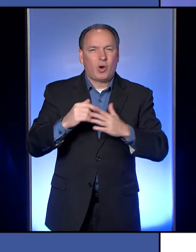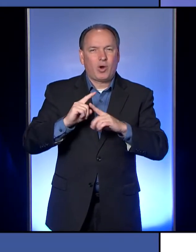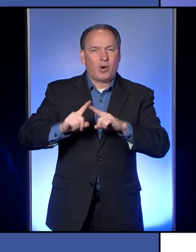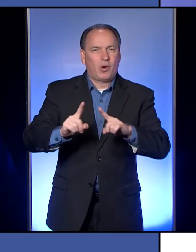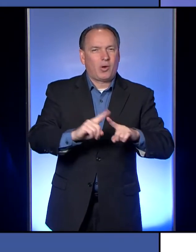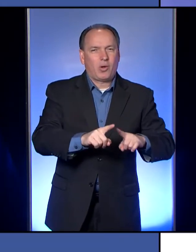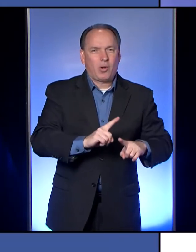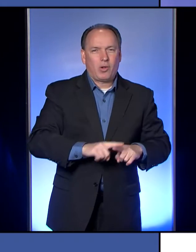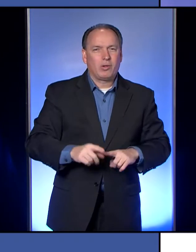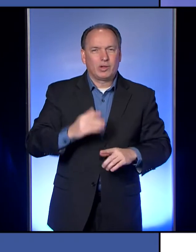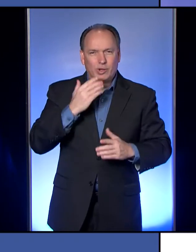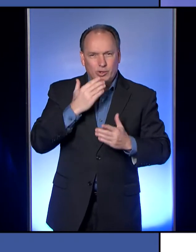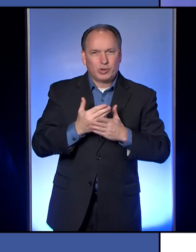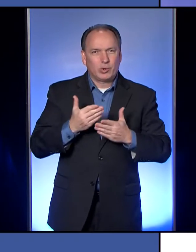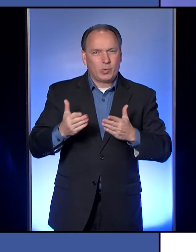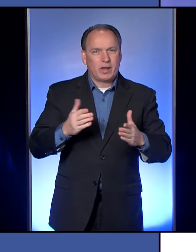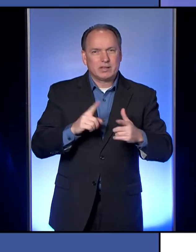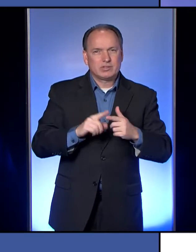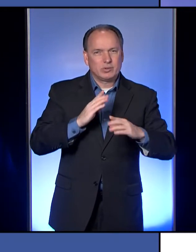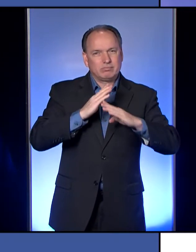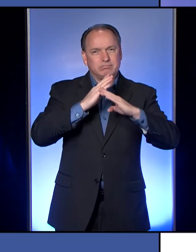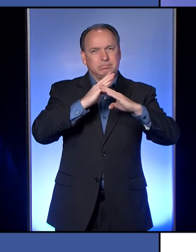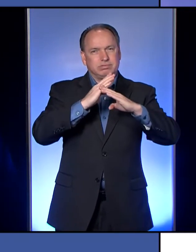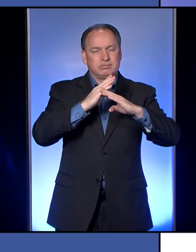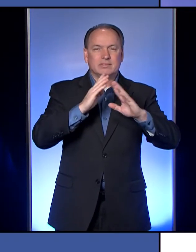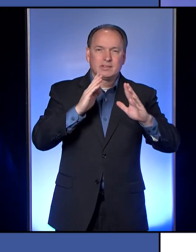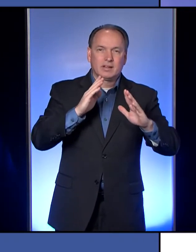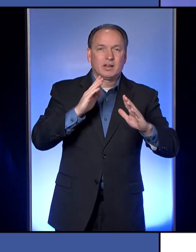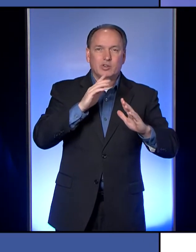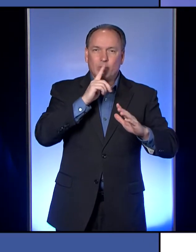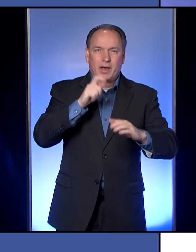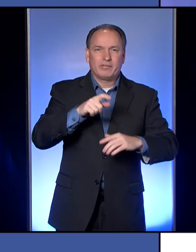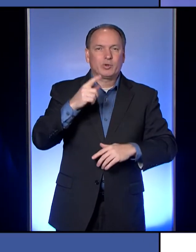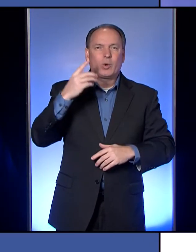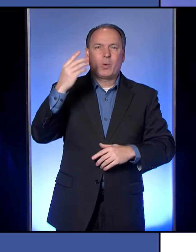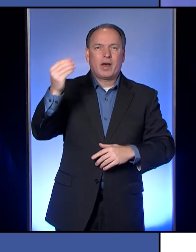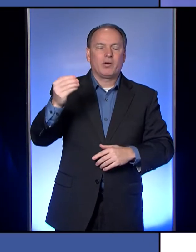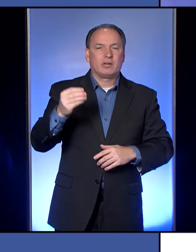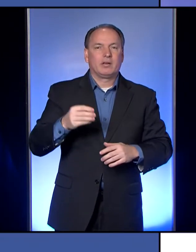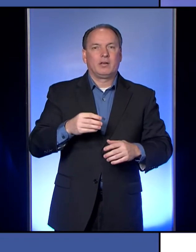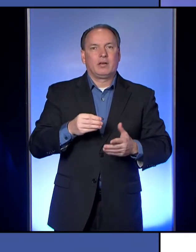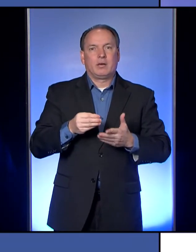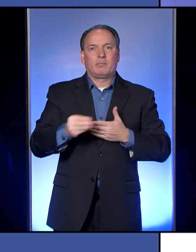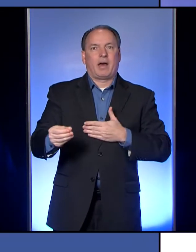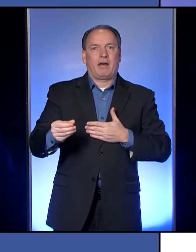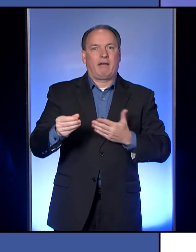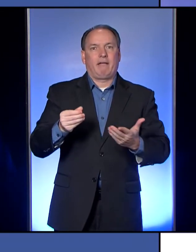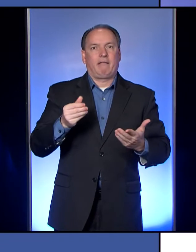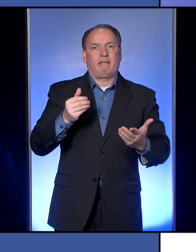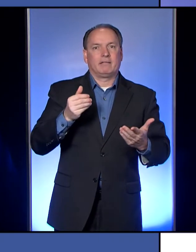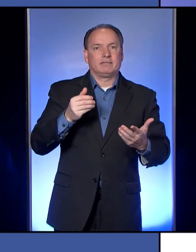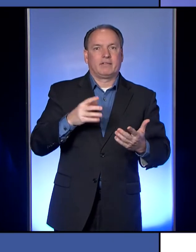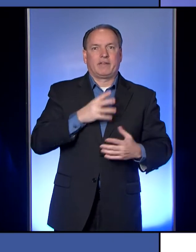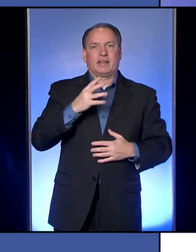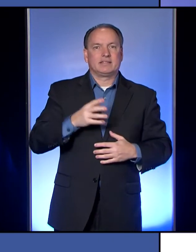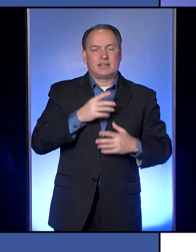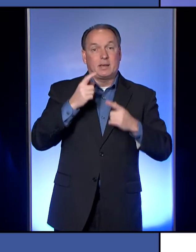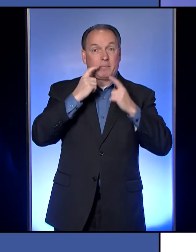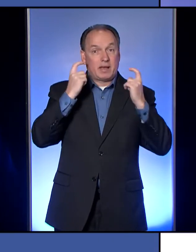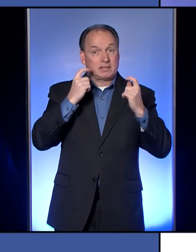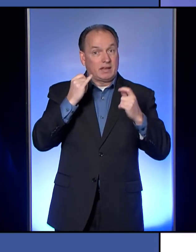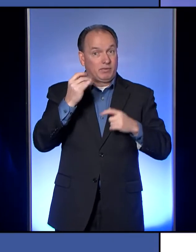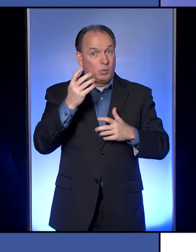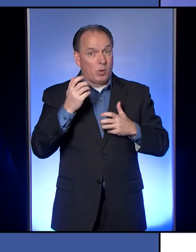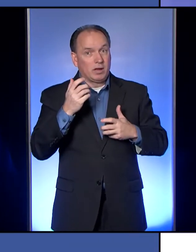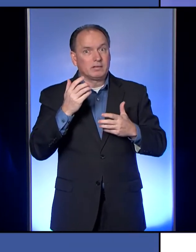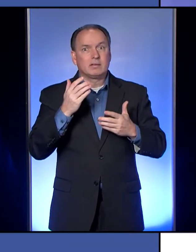those are acceptable things, anything that's a barrier. So you don't need to go out and purchase a fancy mask, but if you want to, there are people who